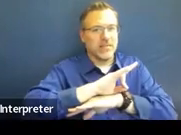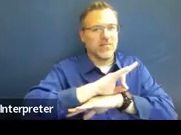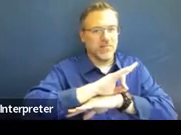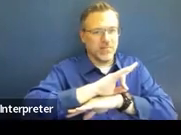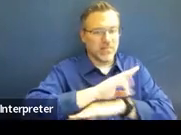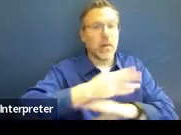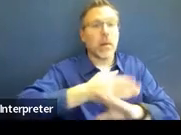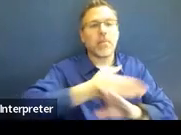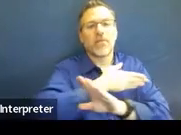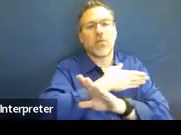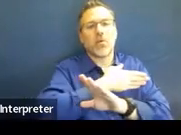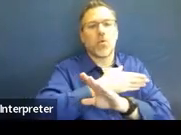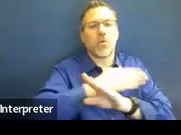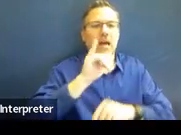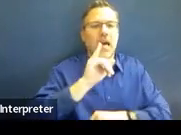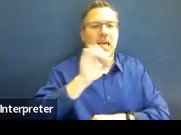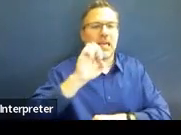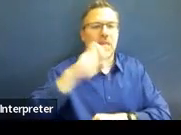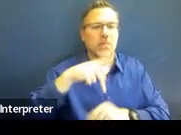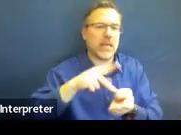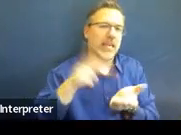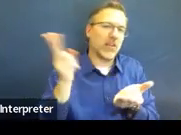of the IEP.